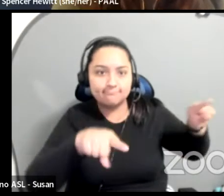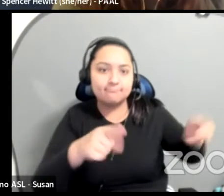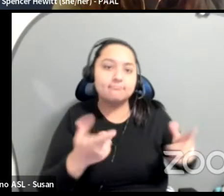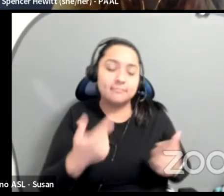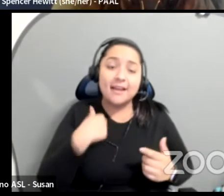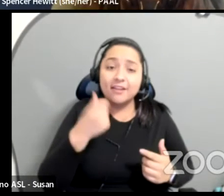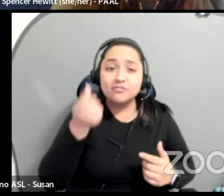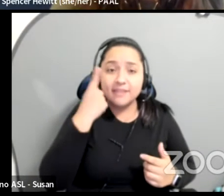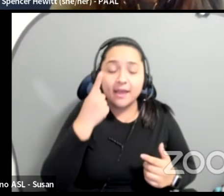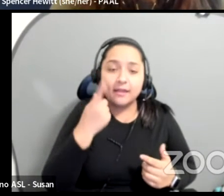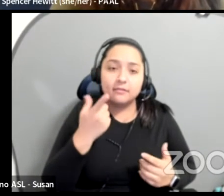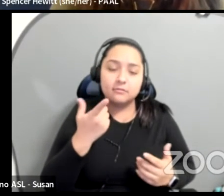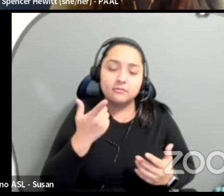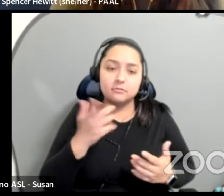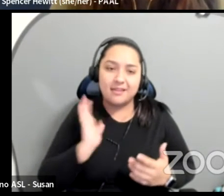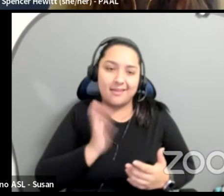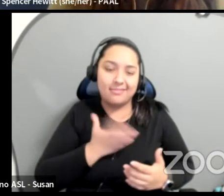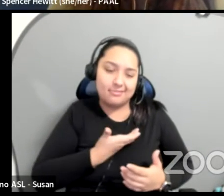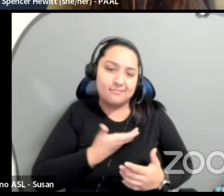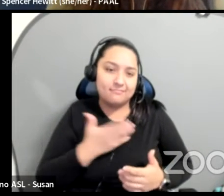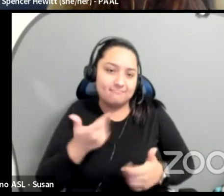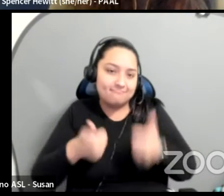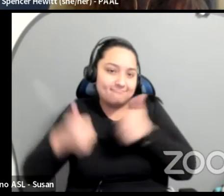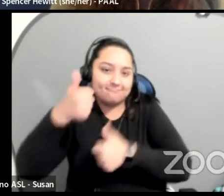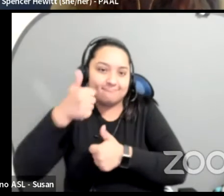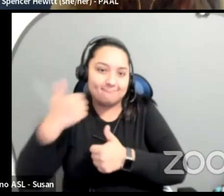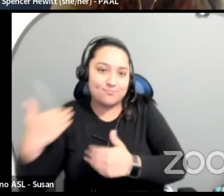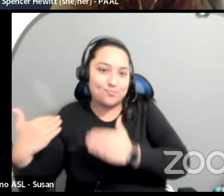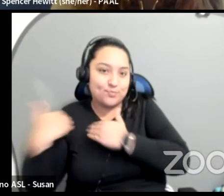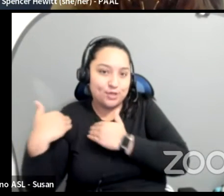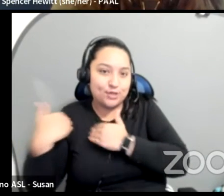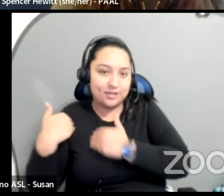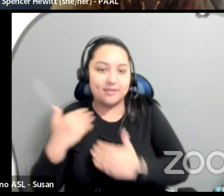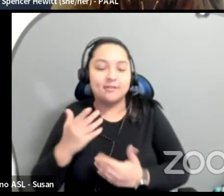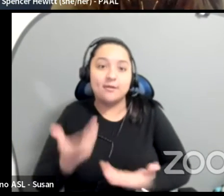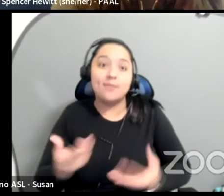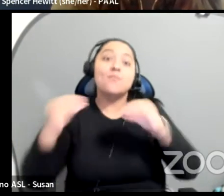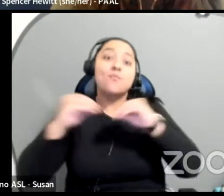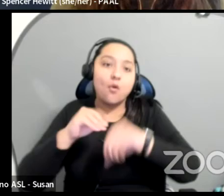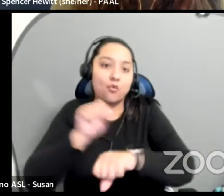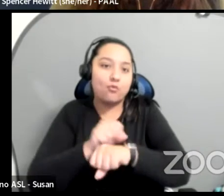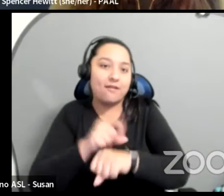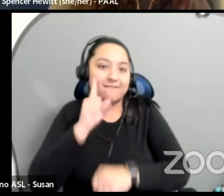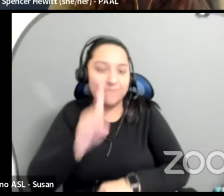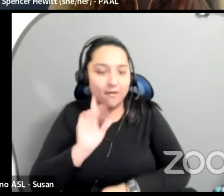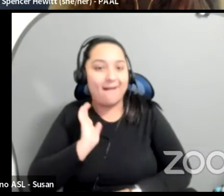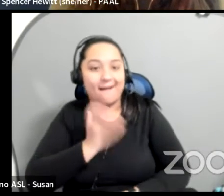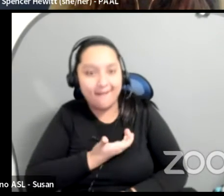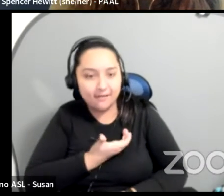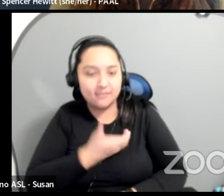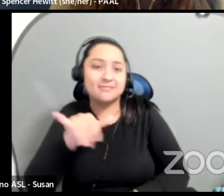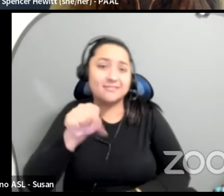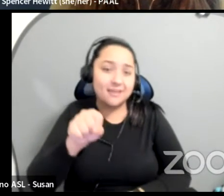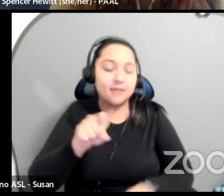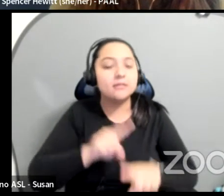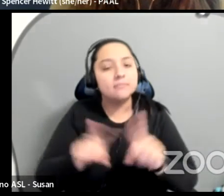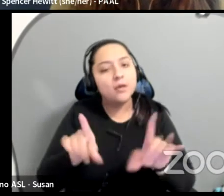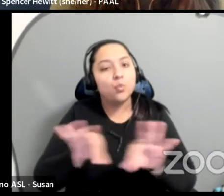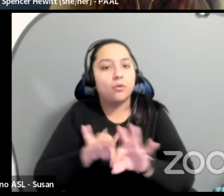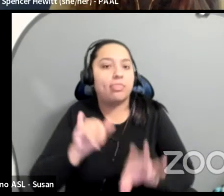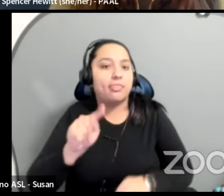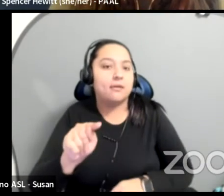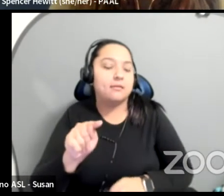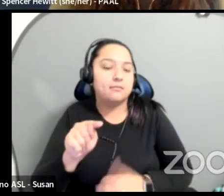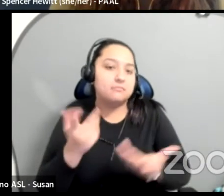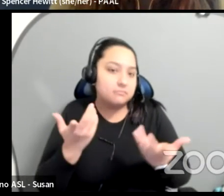there is an administrative burden there. And it's like an extra amount of work that we do. But for us, it's worth it to do with